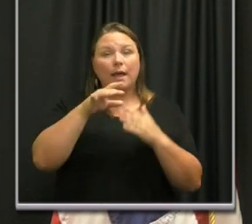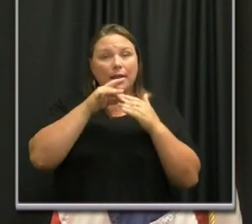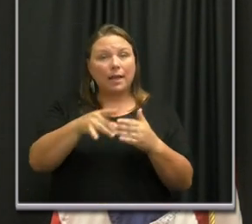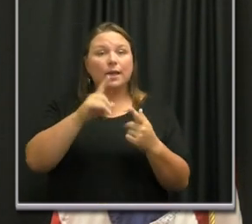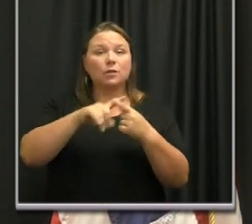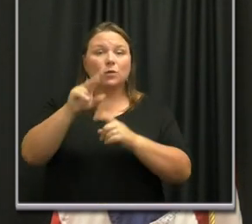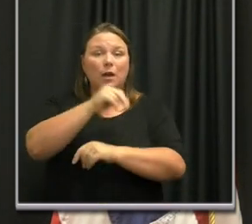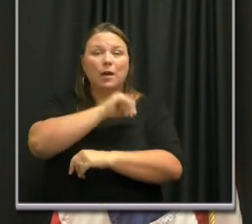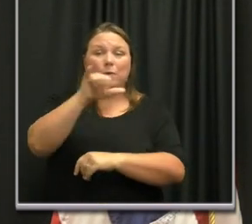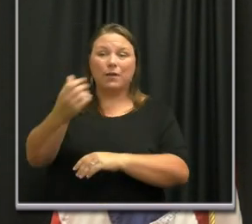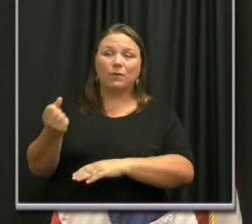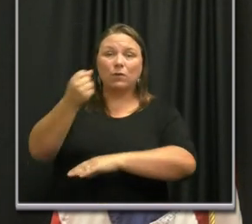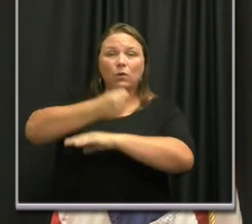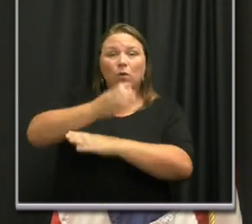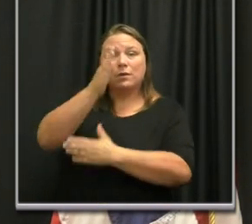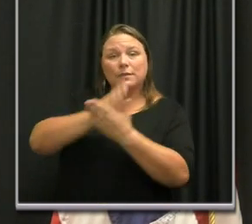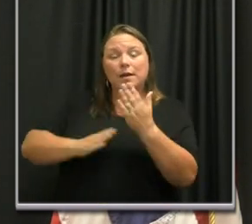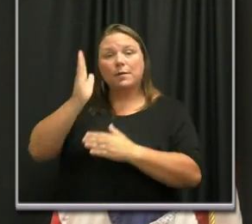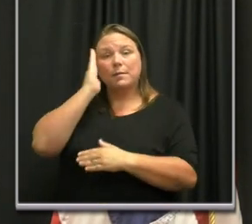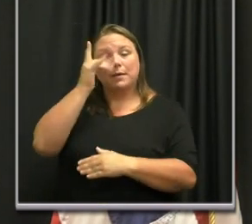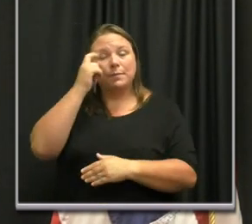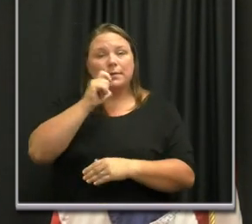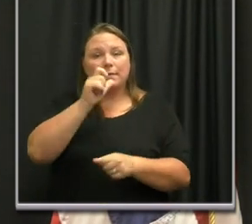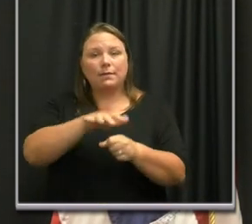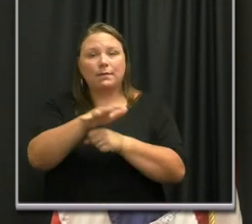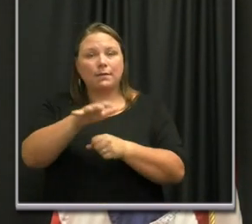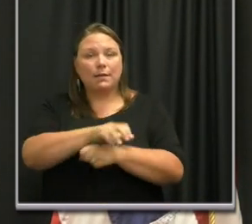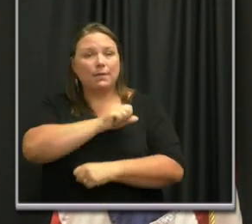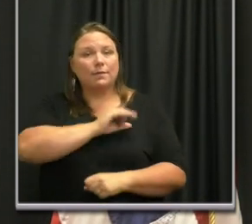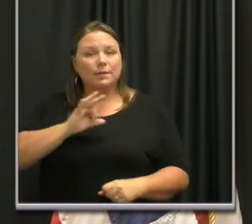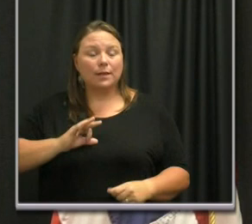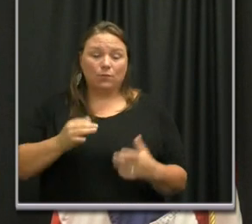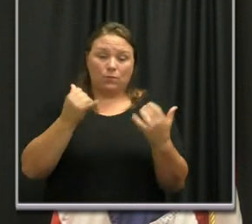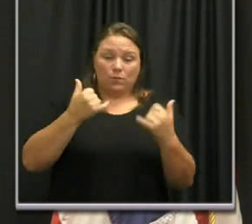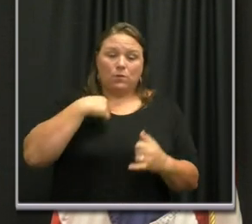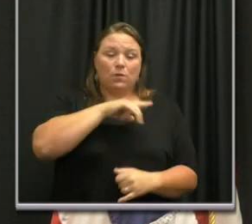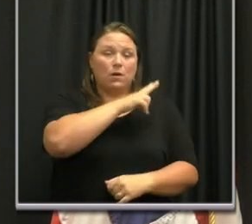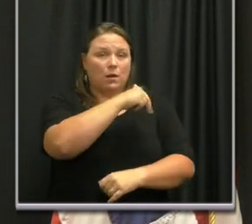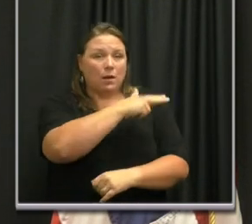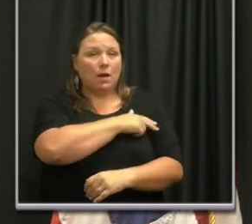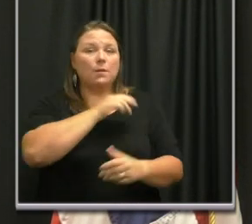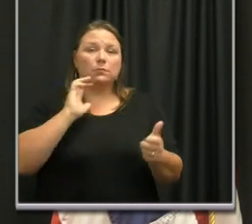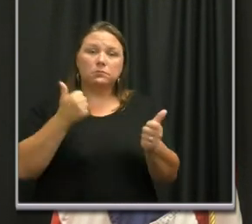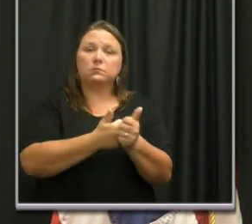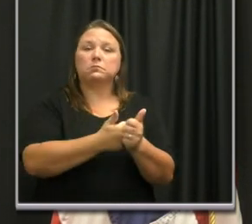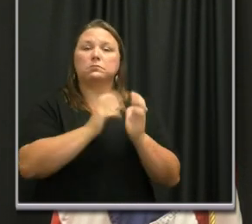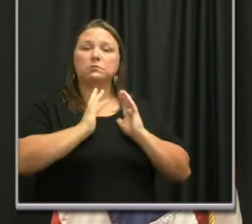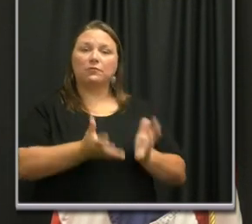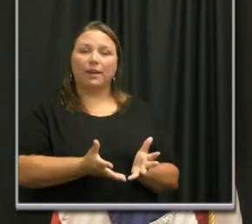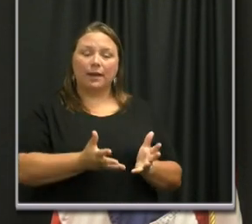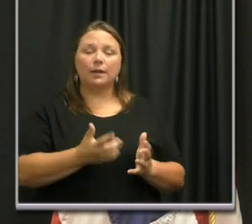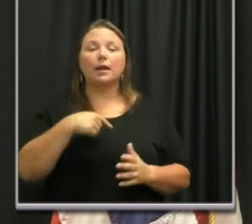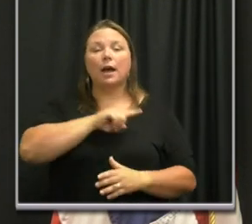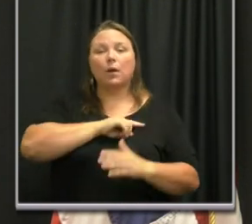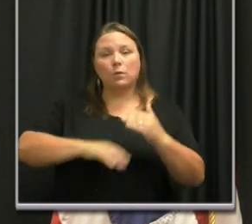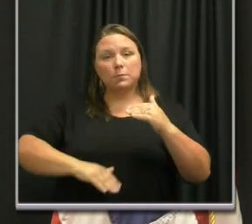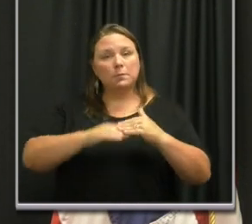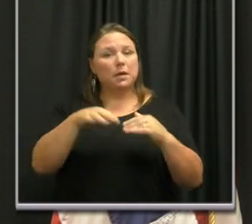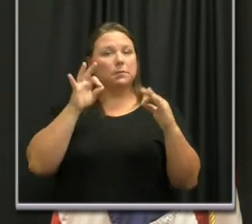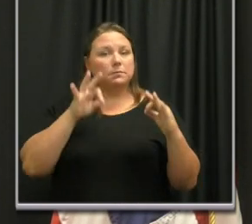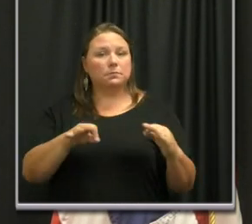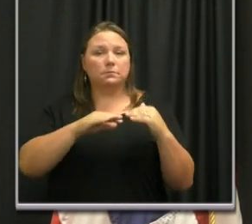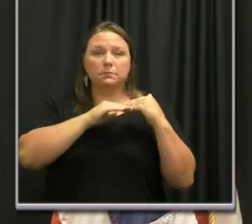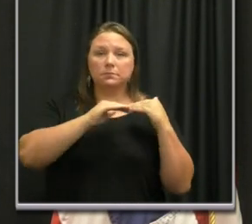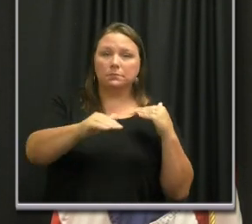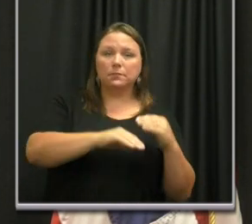having to close some beds that they cannot staff. Right now, our hospitals are keeping up with the demand. Our hospital capacity is remaining